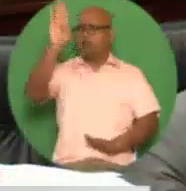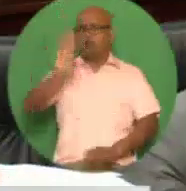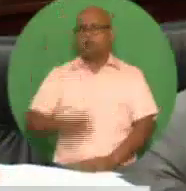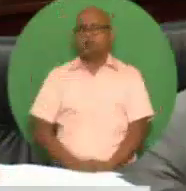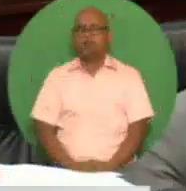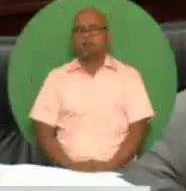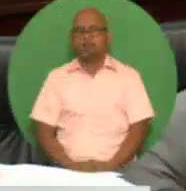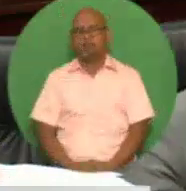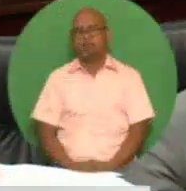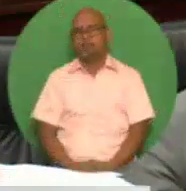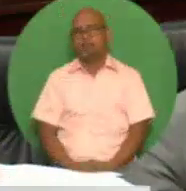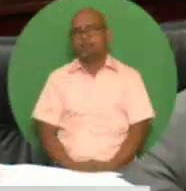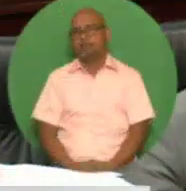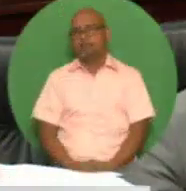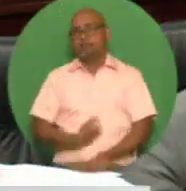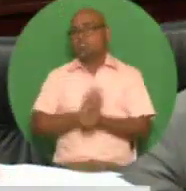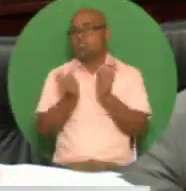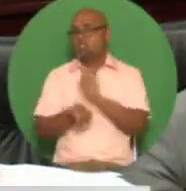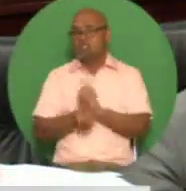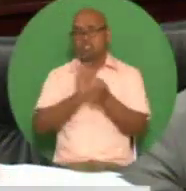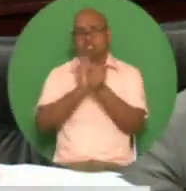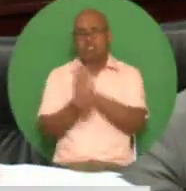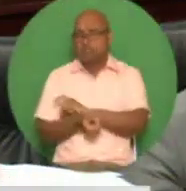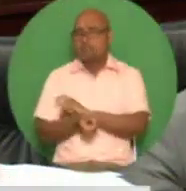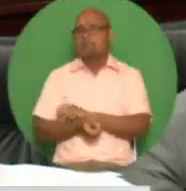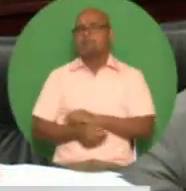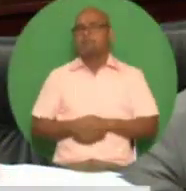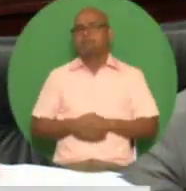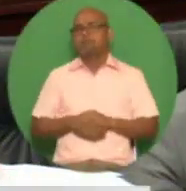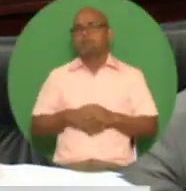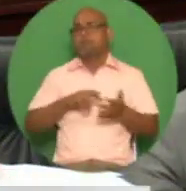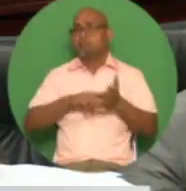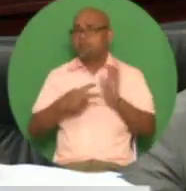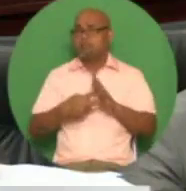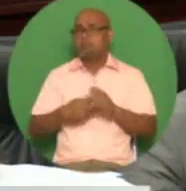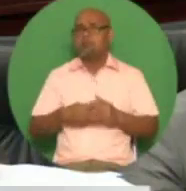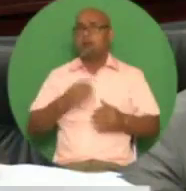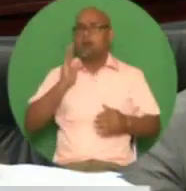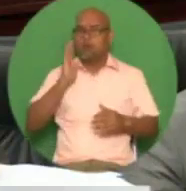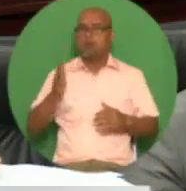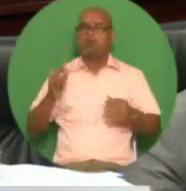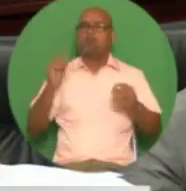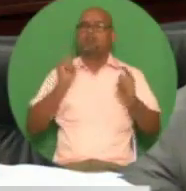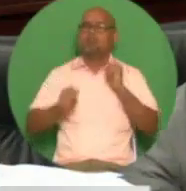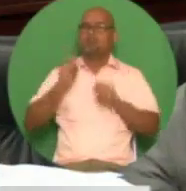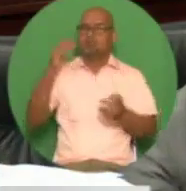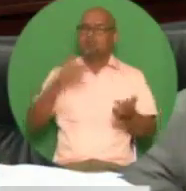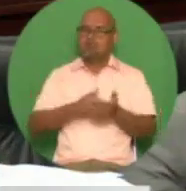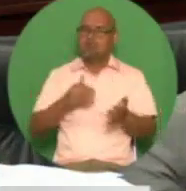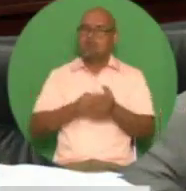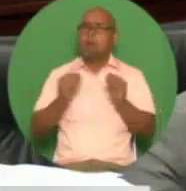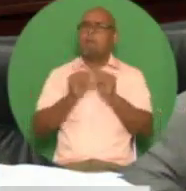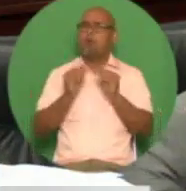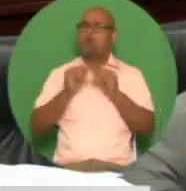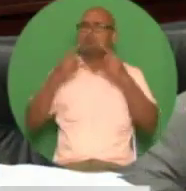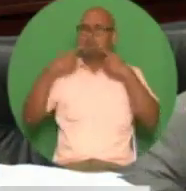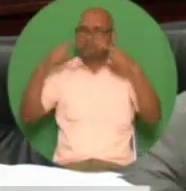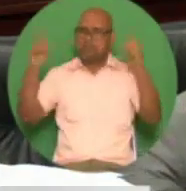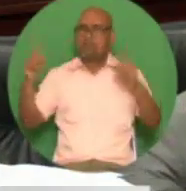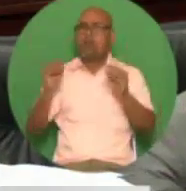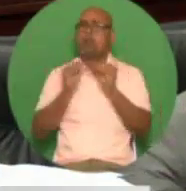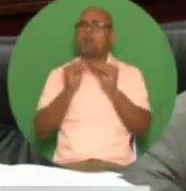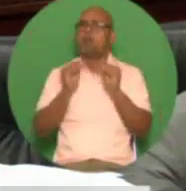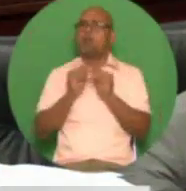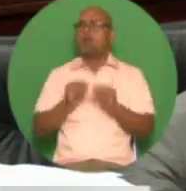these transformations are ensuring a return to the prosperity levels for which we have been accustomed indeed while our